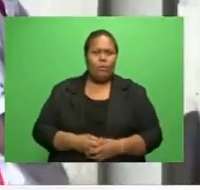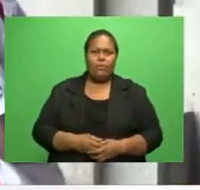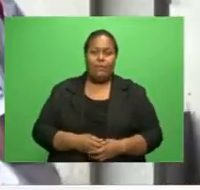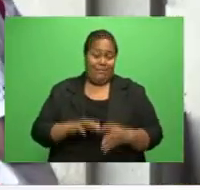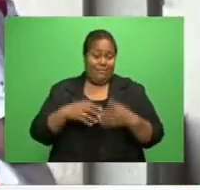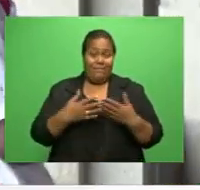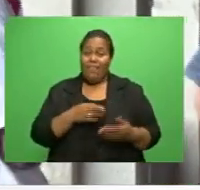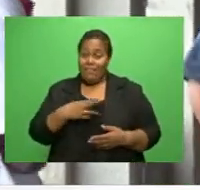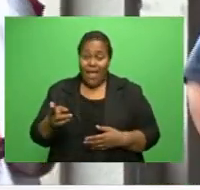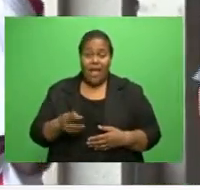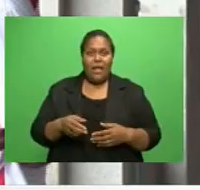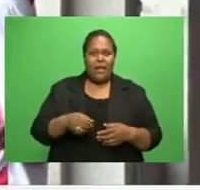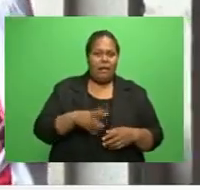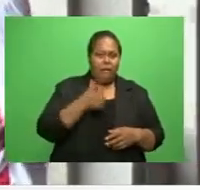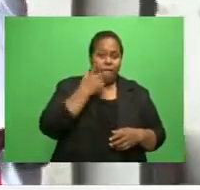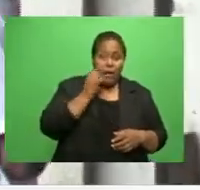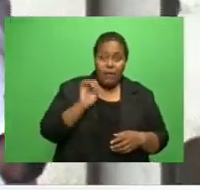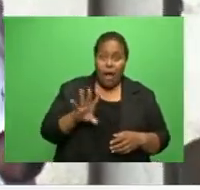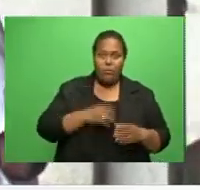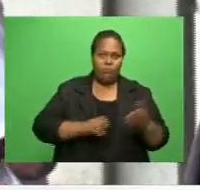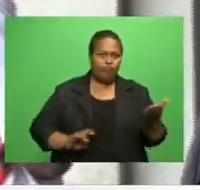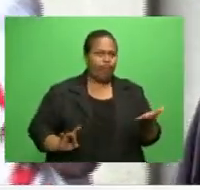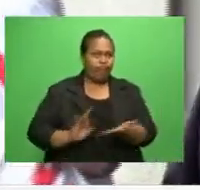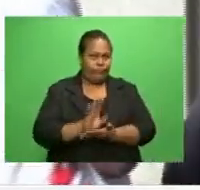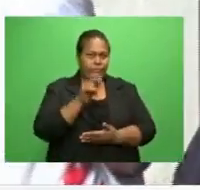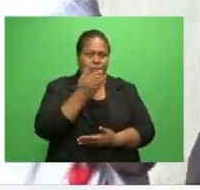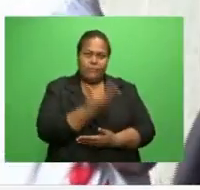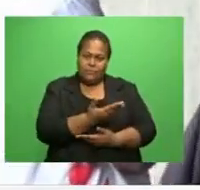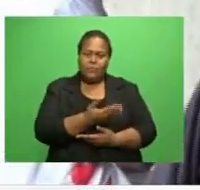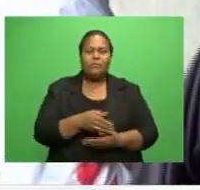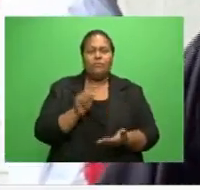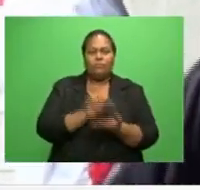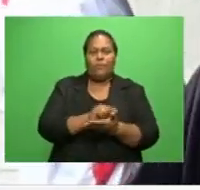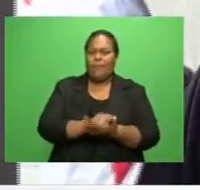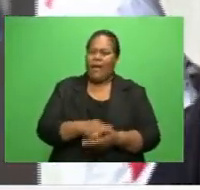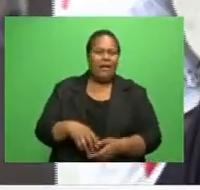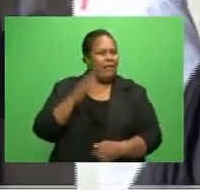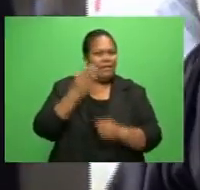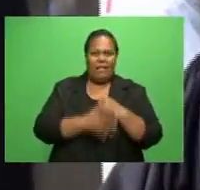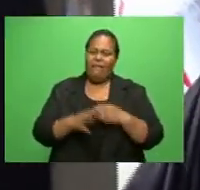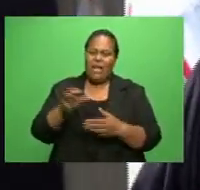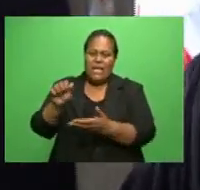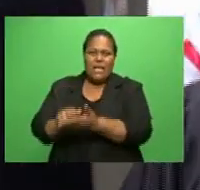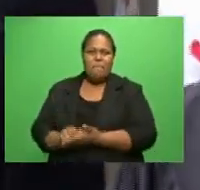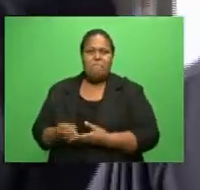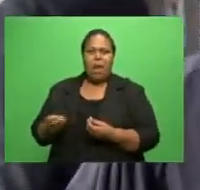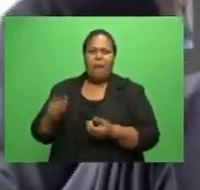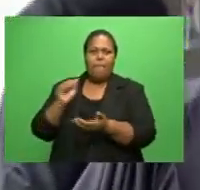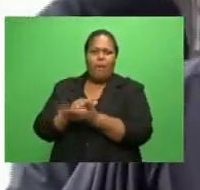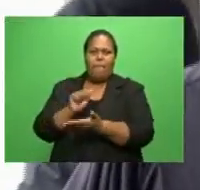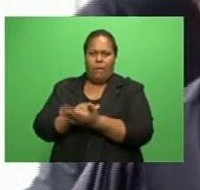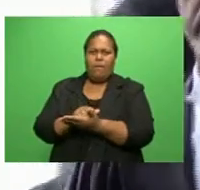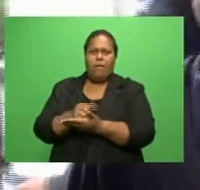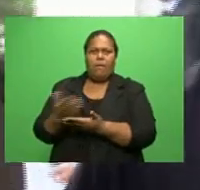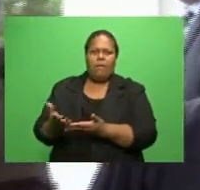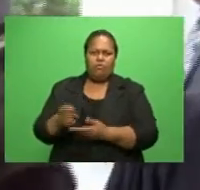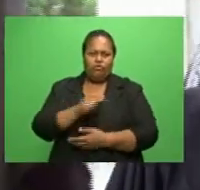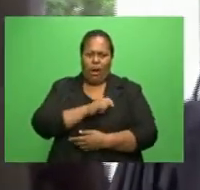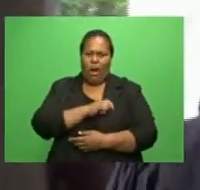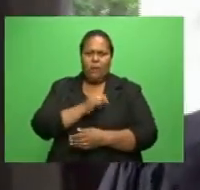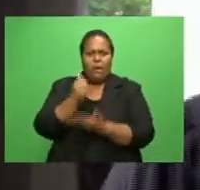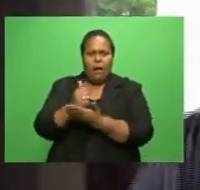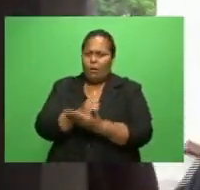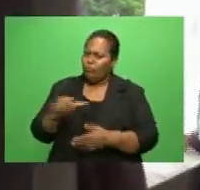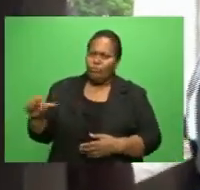permission to deduct any fee, failed to keep a proper trust account, and failed to keep proper records of transactions. Acting Chief